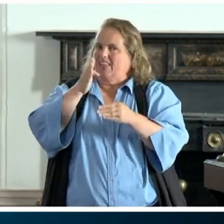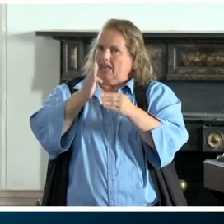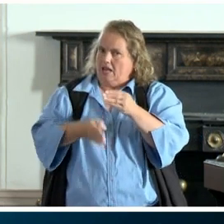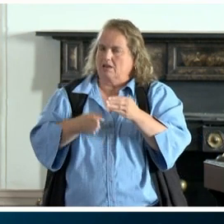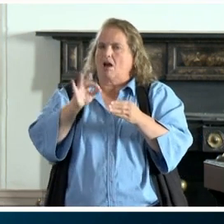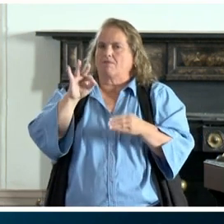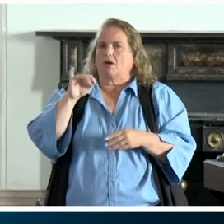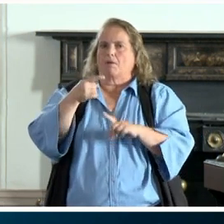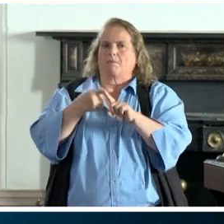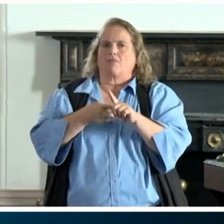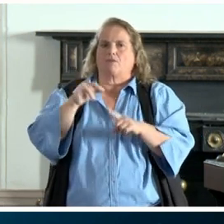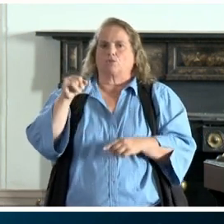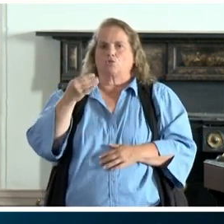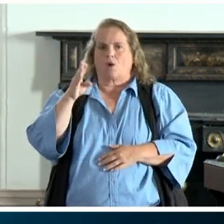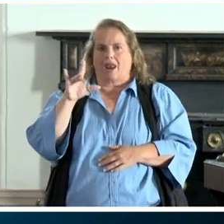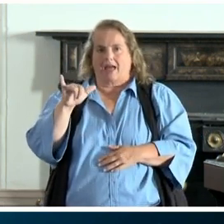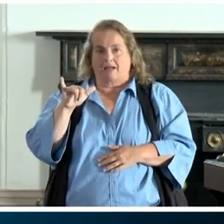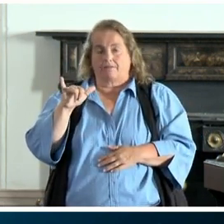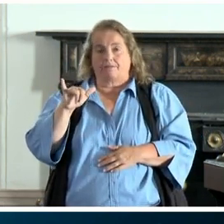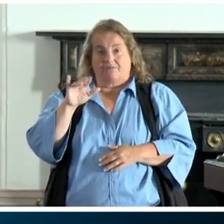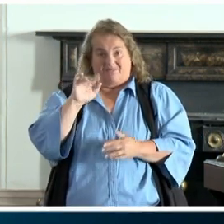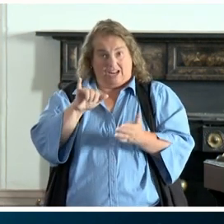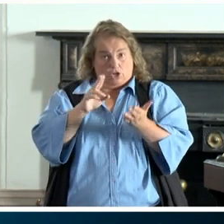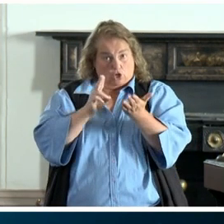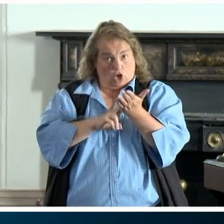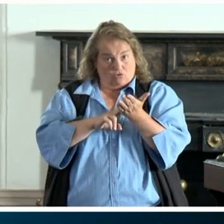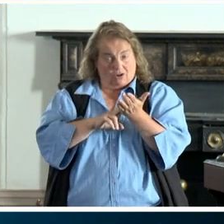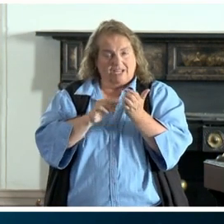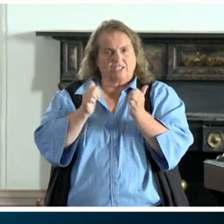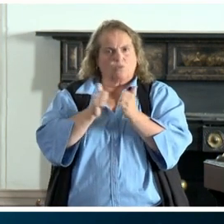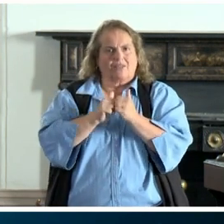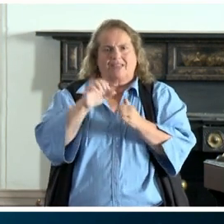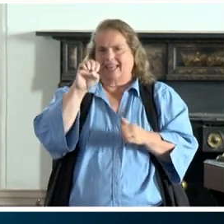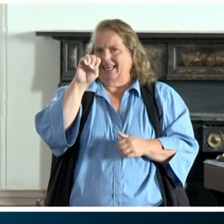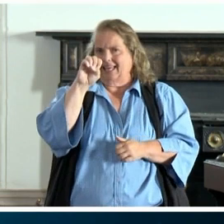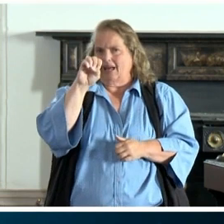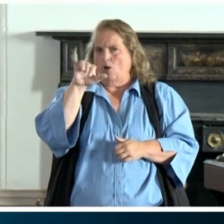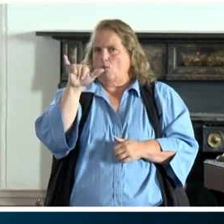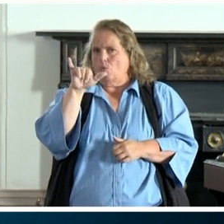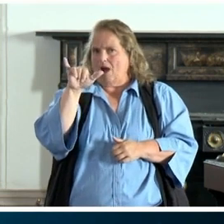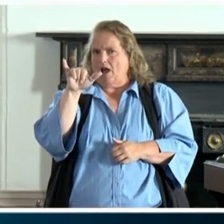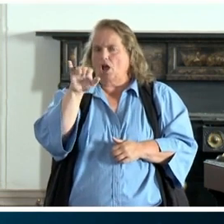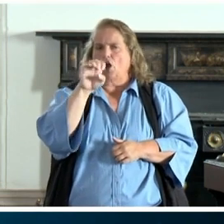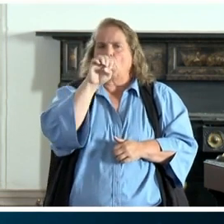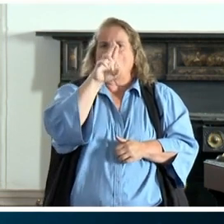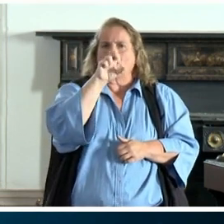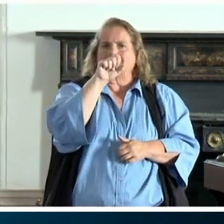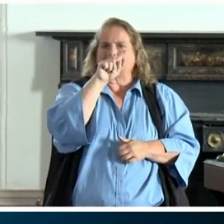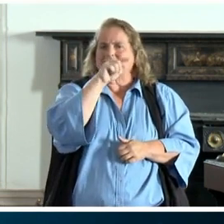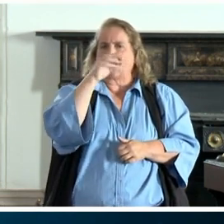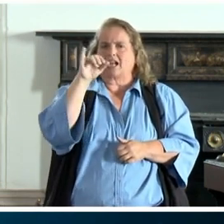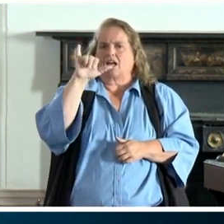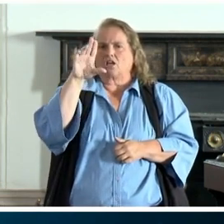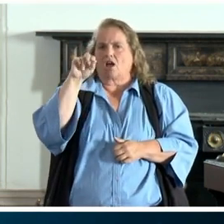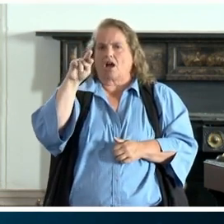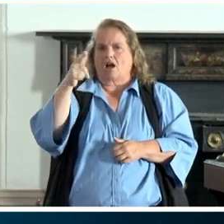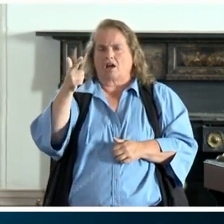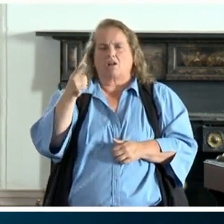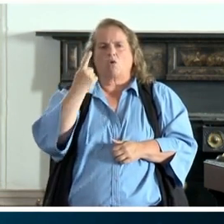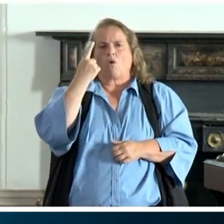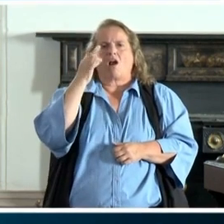This contract is, if you can go to the next one, with EY, which is Ernst & Young. It's one of the big four